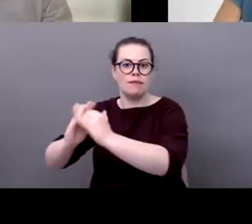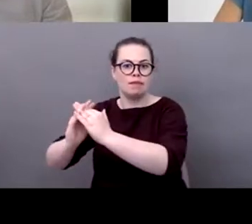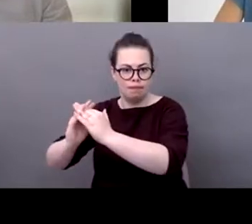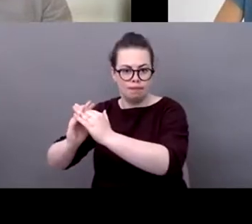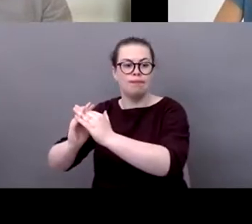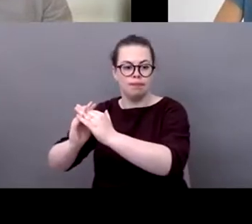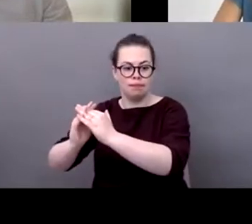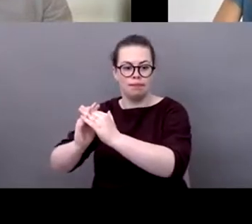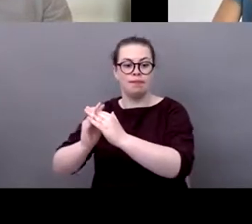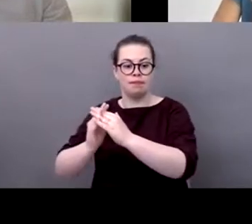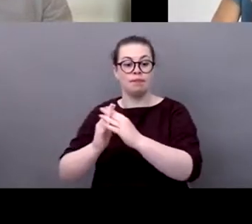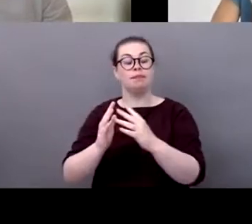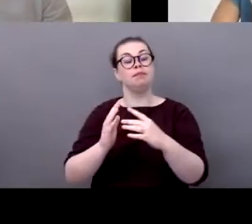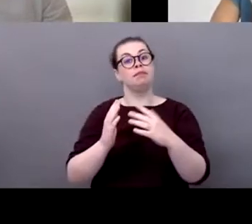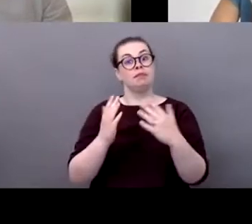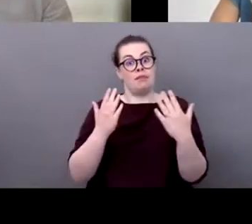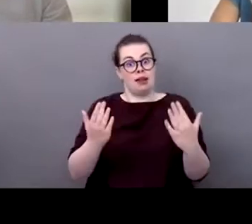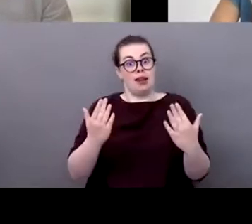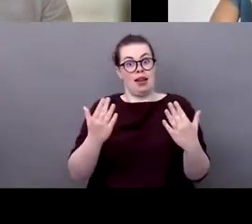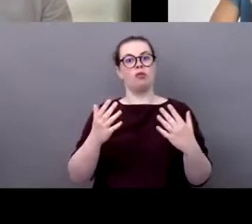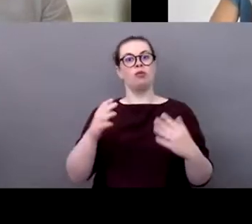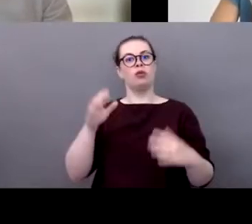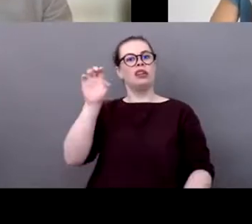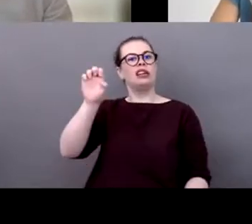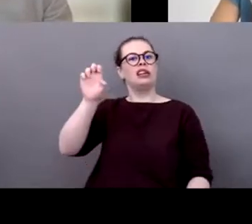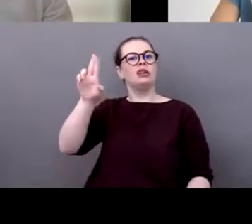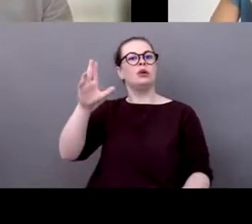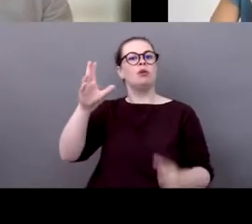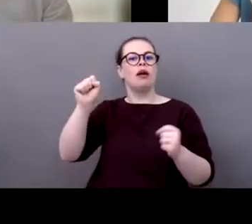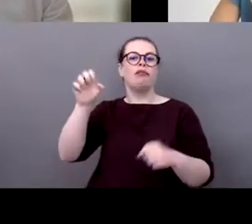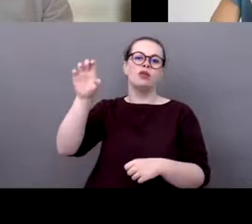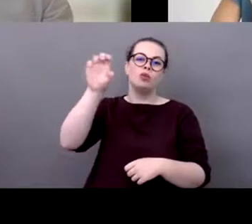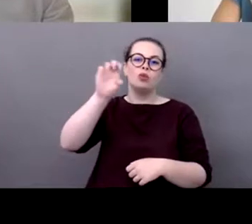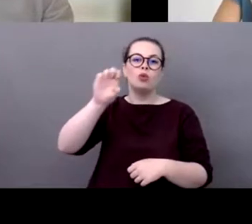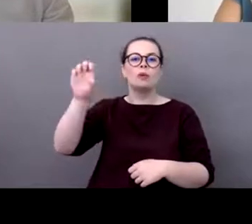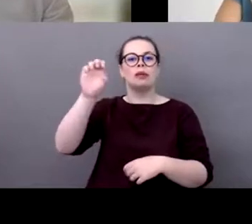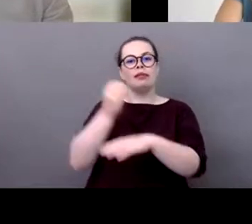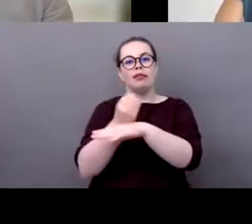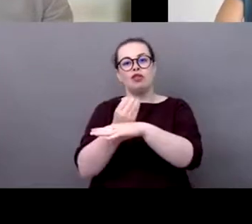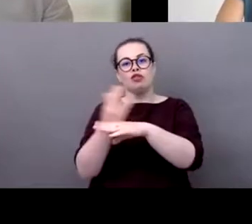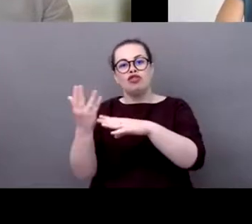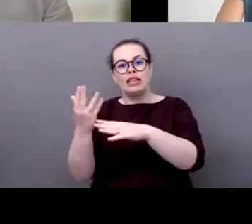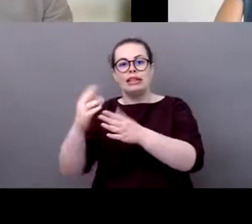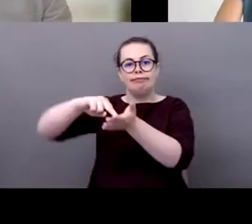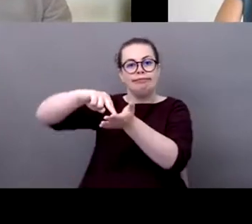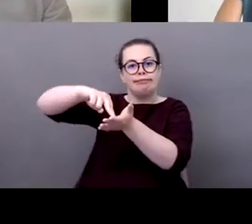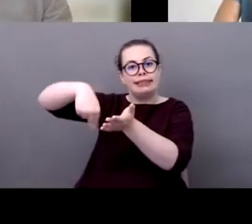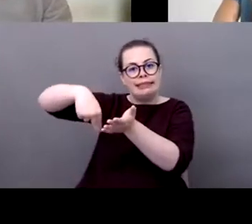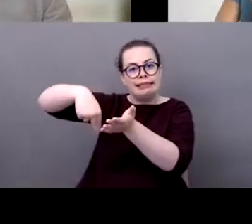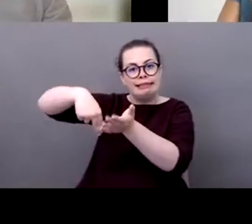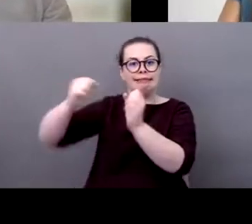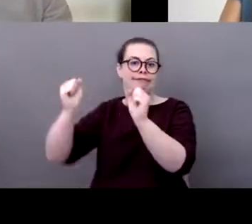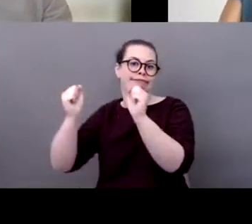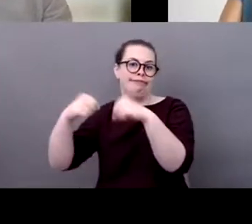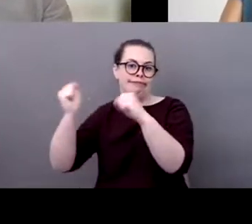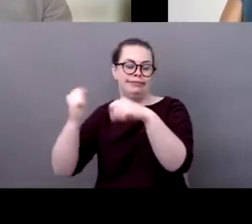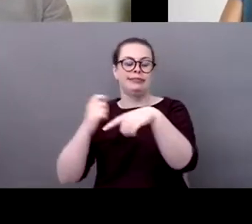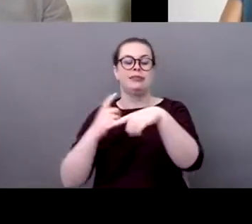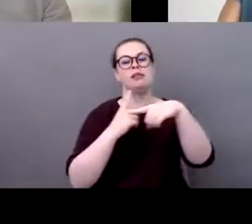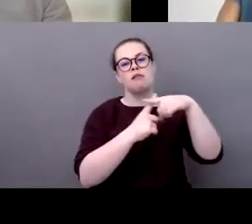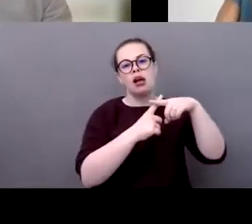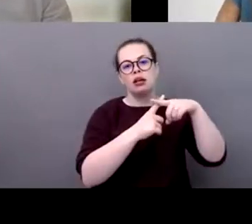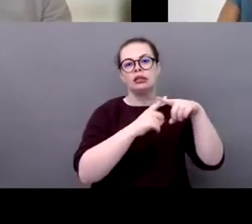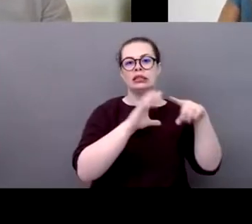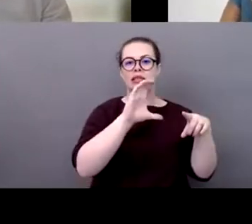green deal with the ambitions on decarbonizing the economy with the awareness of youth on on climate it's a good